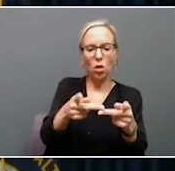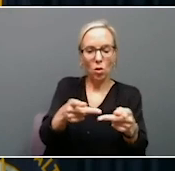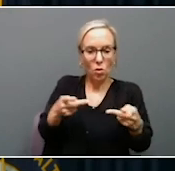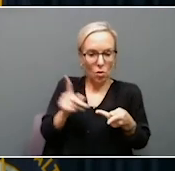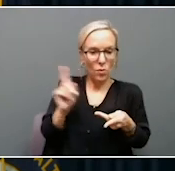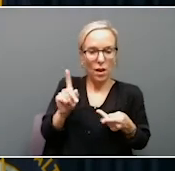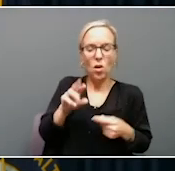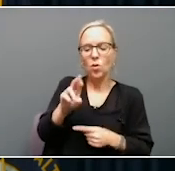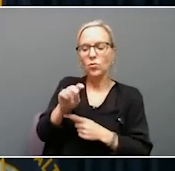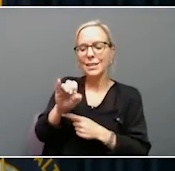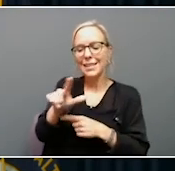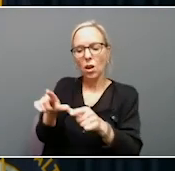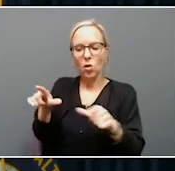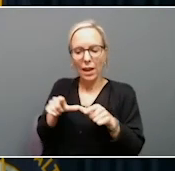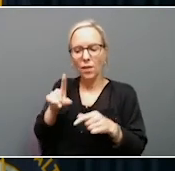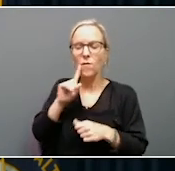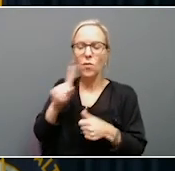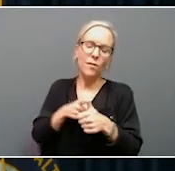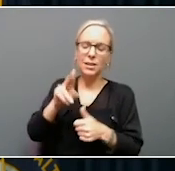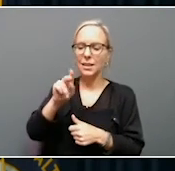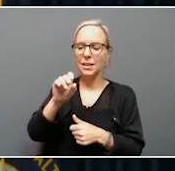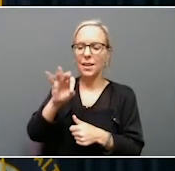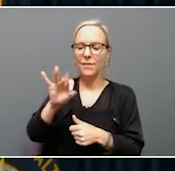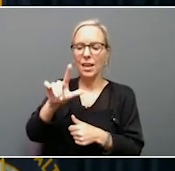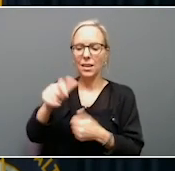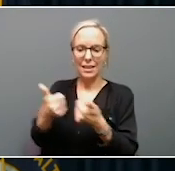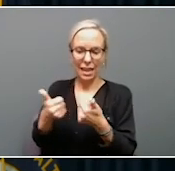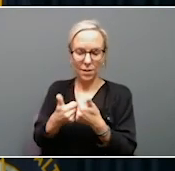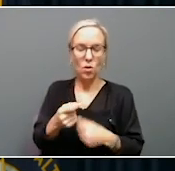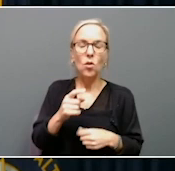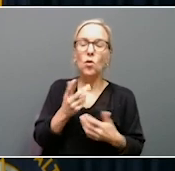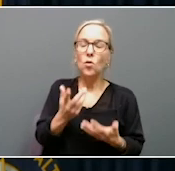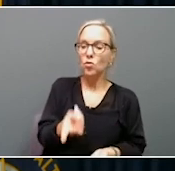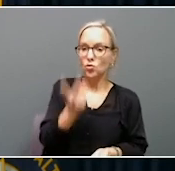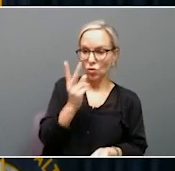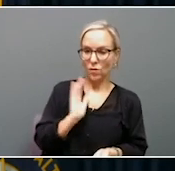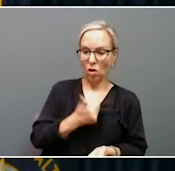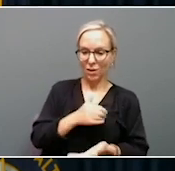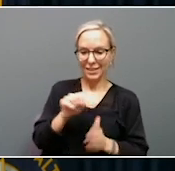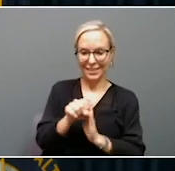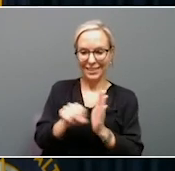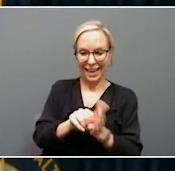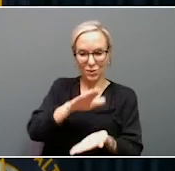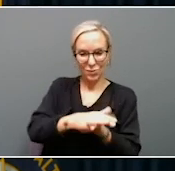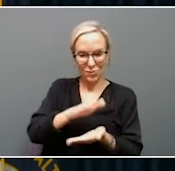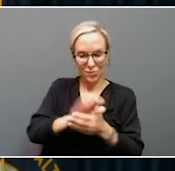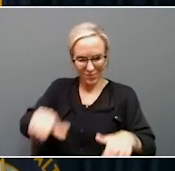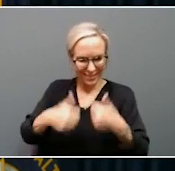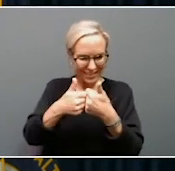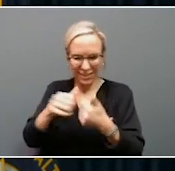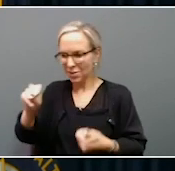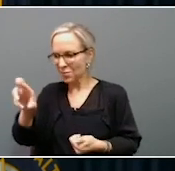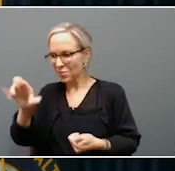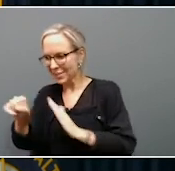season NFL game. It's also when two of our state schools play each other in football. Murray State and Louisville is two